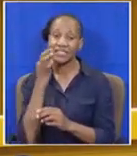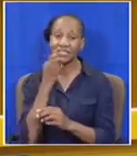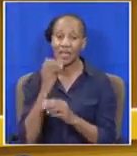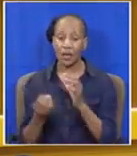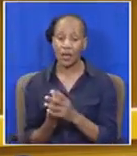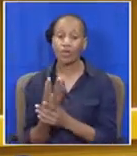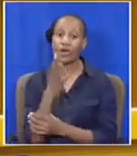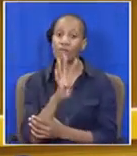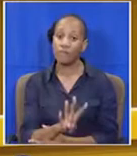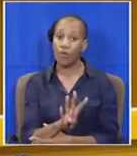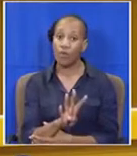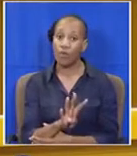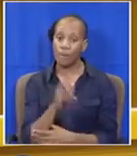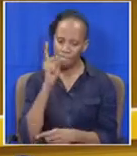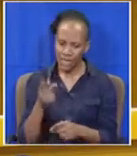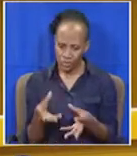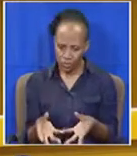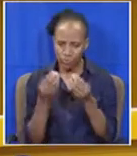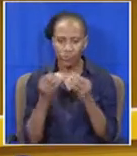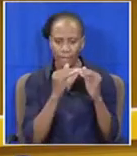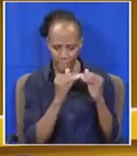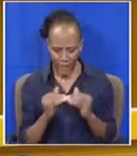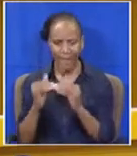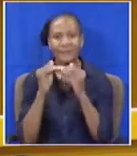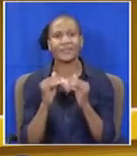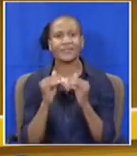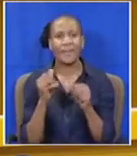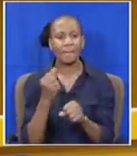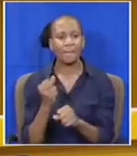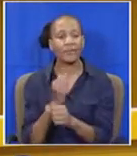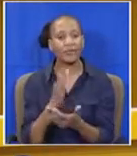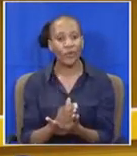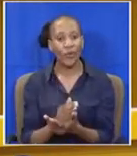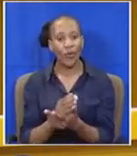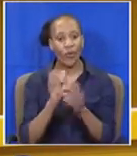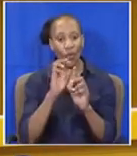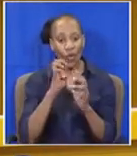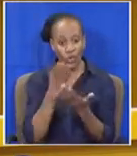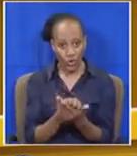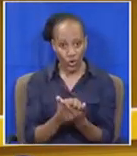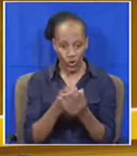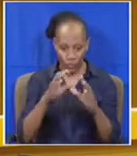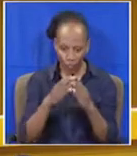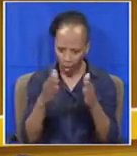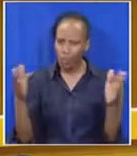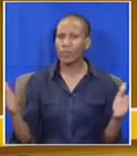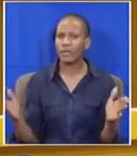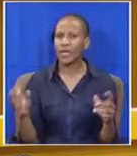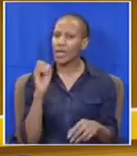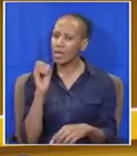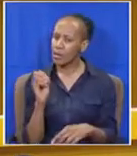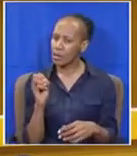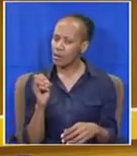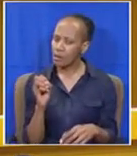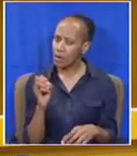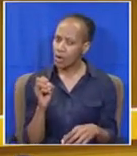a balance between a stable economic environment and investment. Inclusive growth and challenging the structural